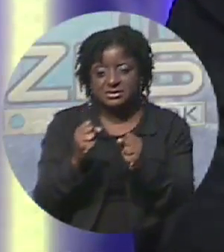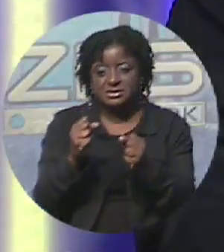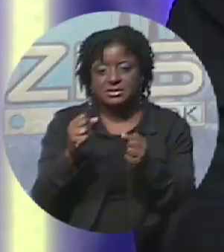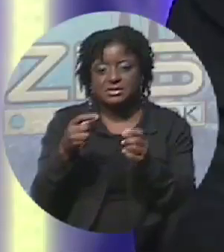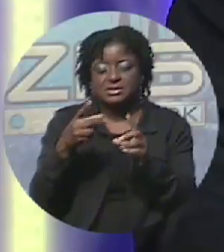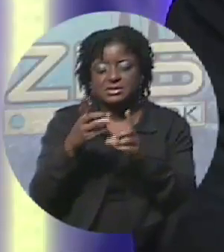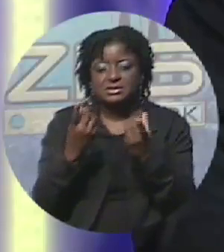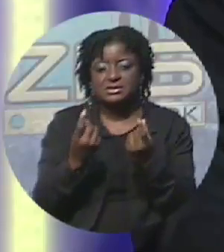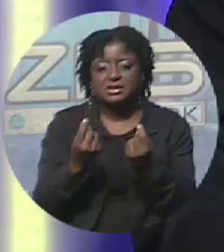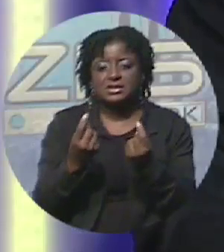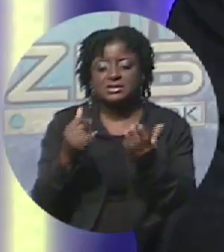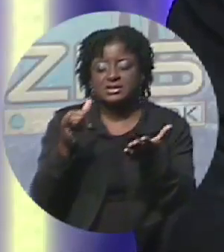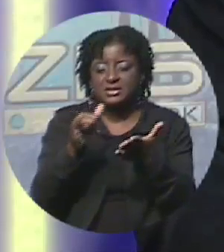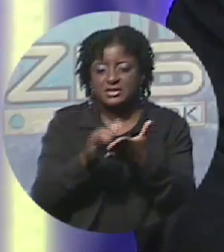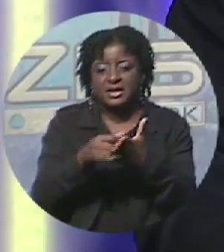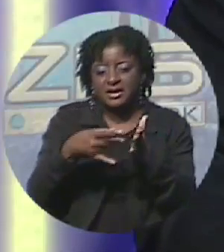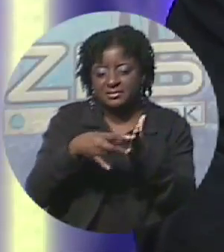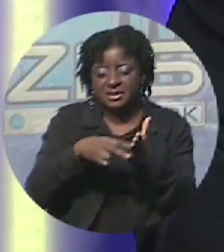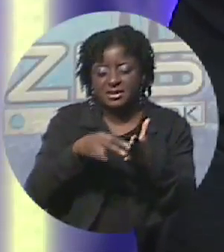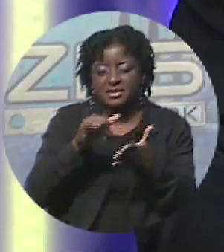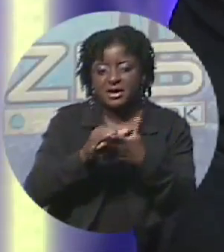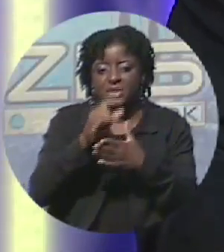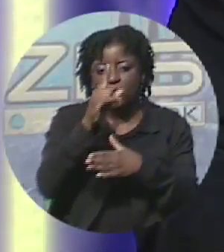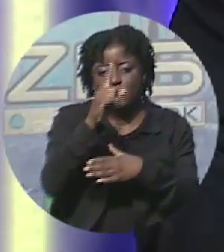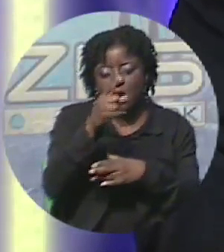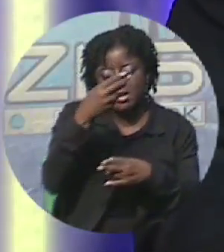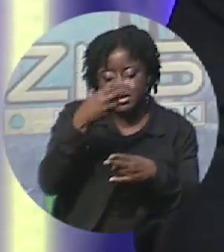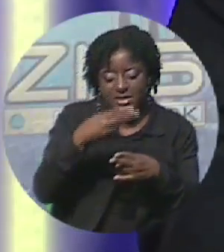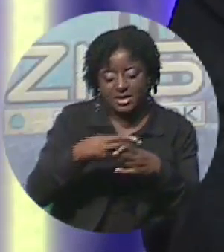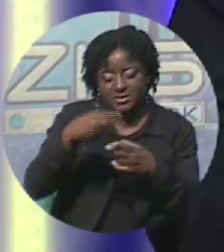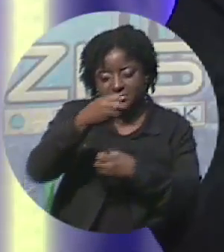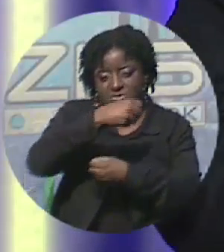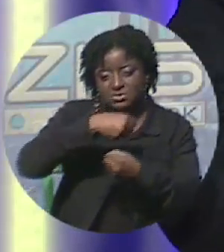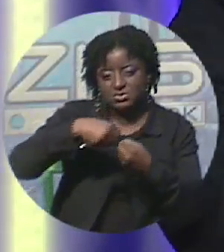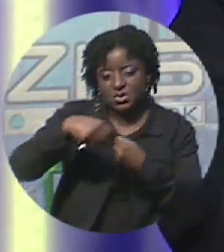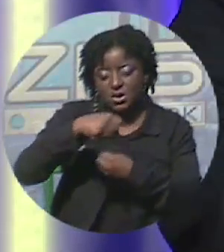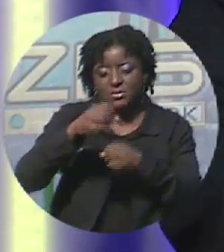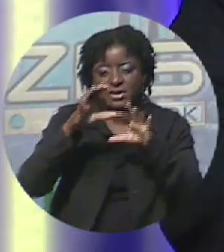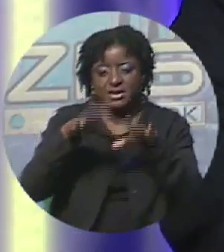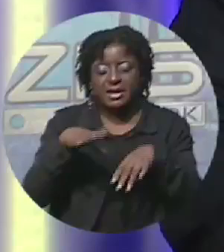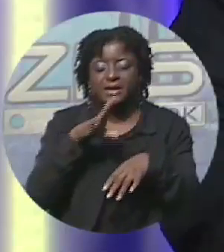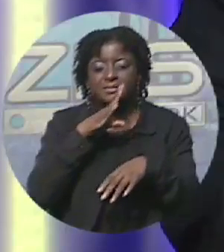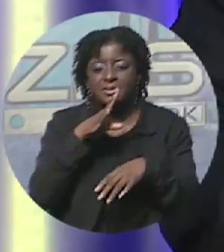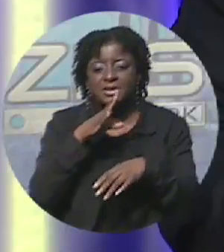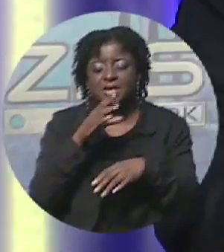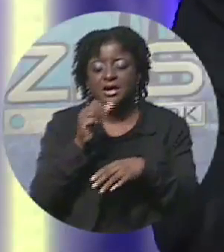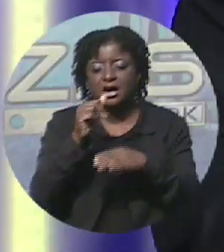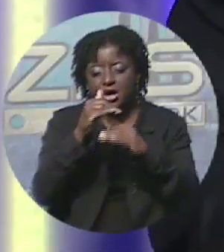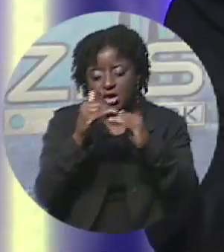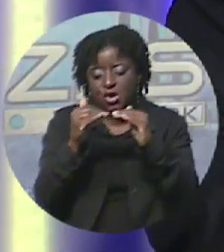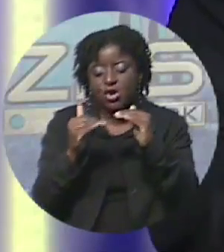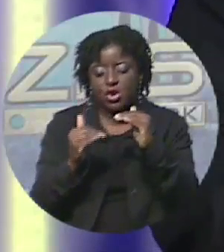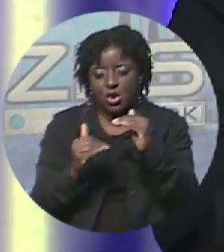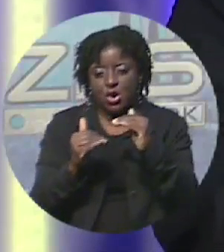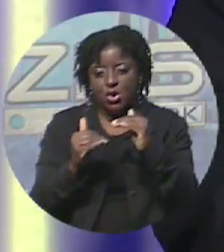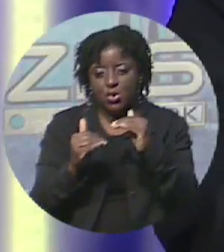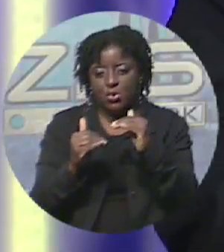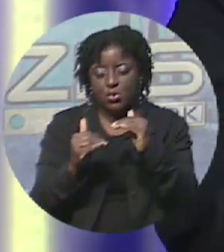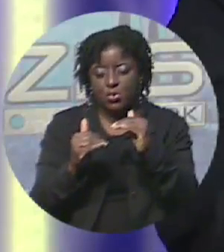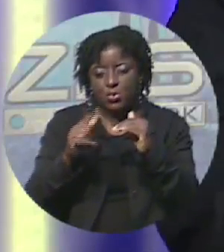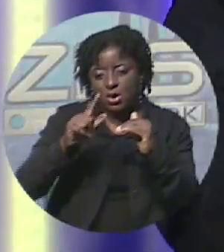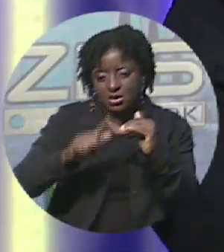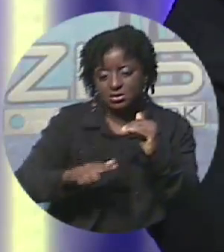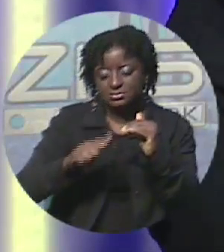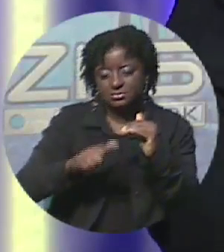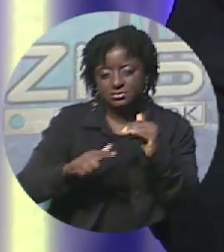that mean that that one-name storm could very well possibly be a low Category 1 or 2, or does that imply that it